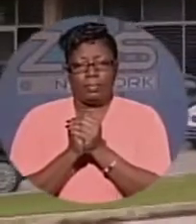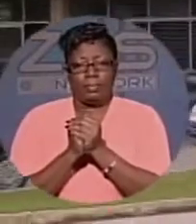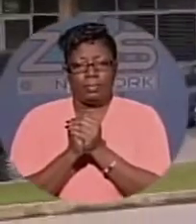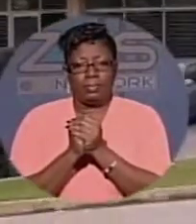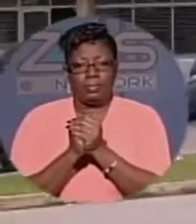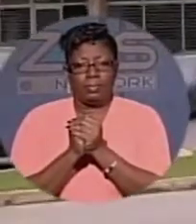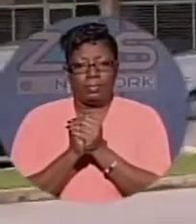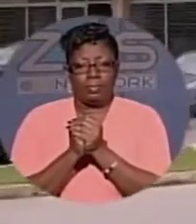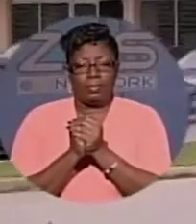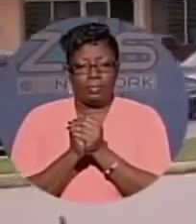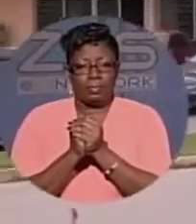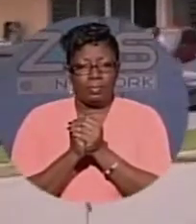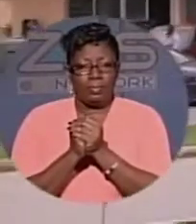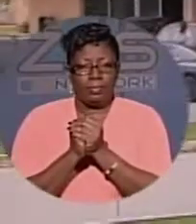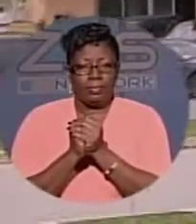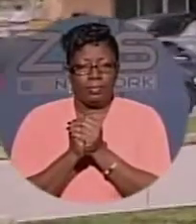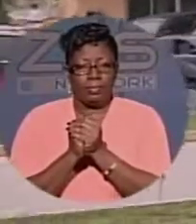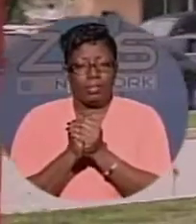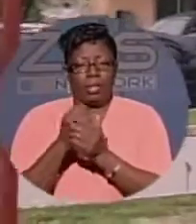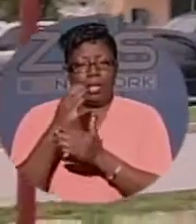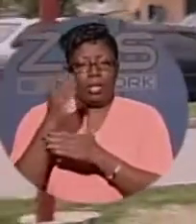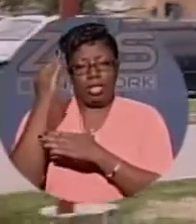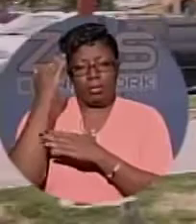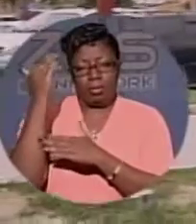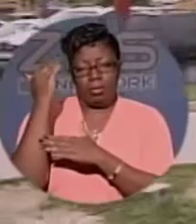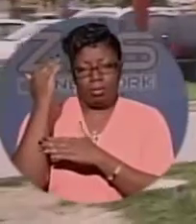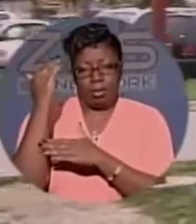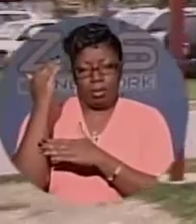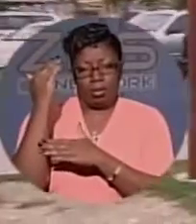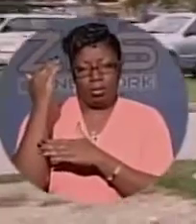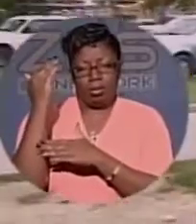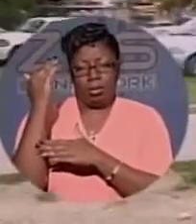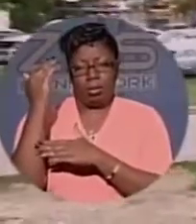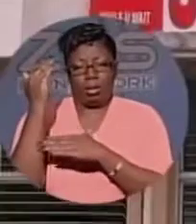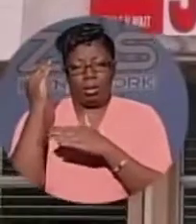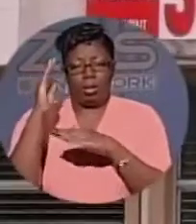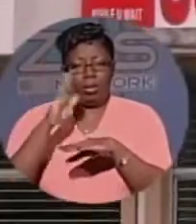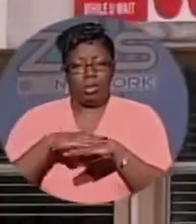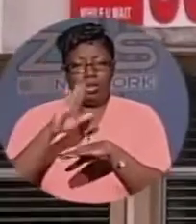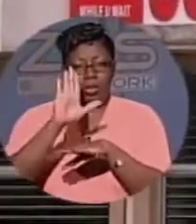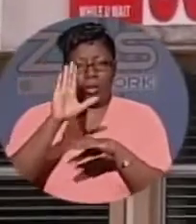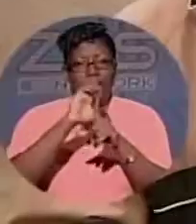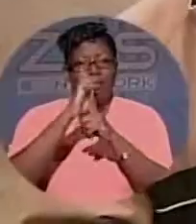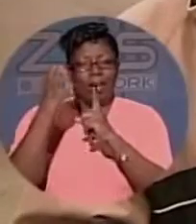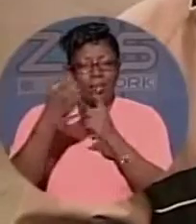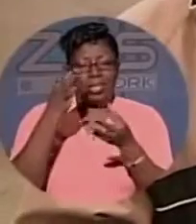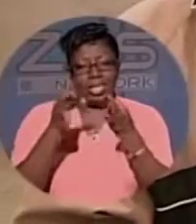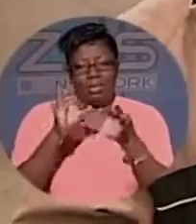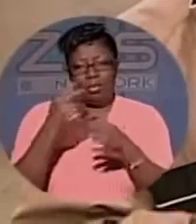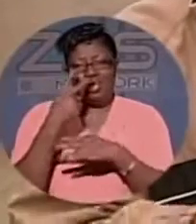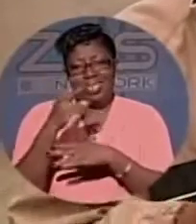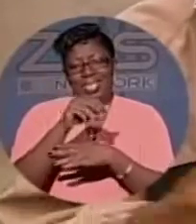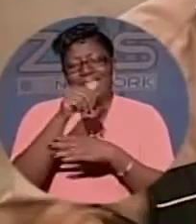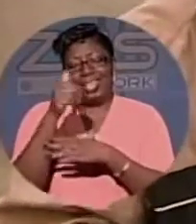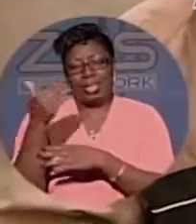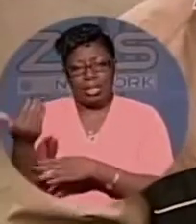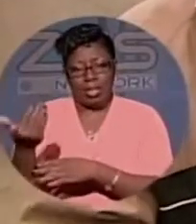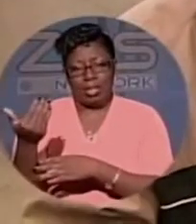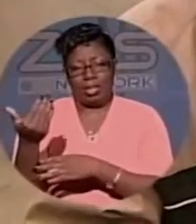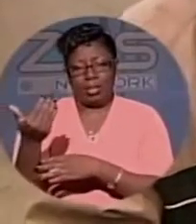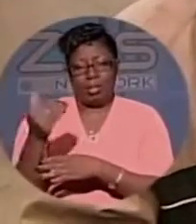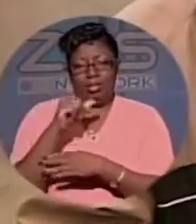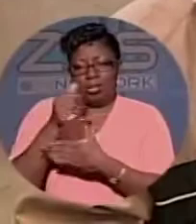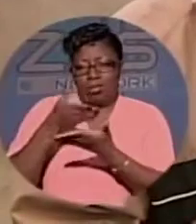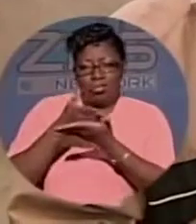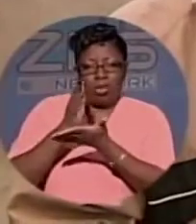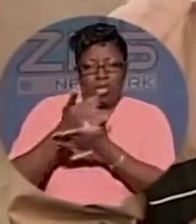Just be of your environment. Be aware of what is going on around you. And if you see anything out of the ordinary, try to get out of the